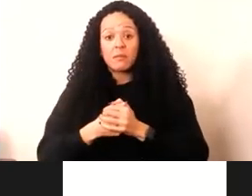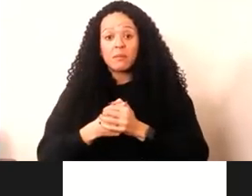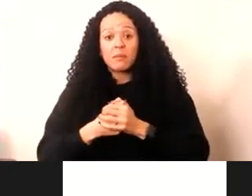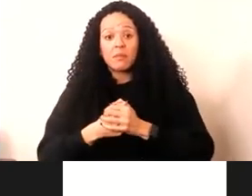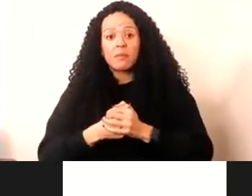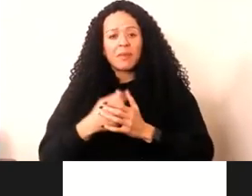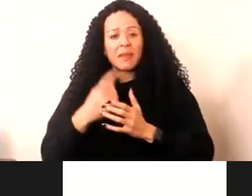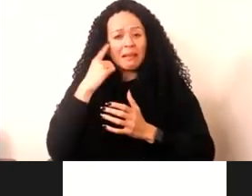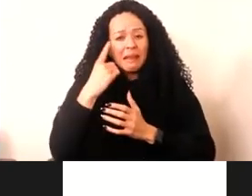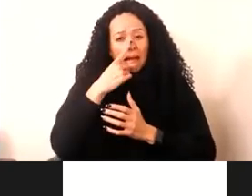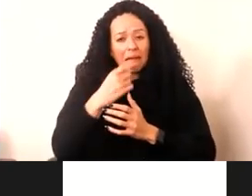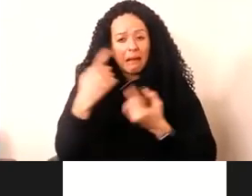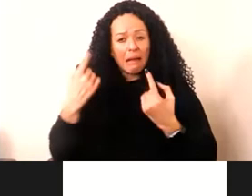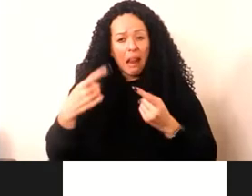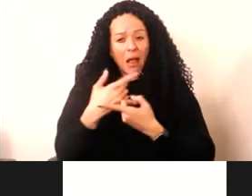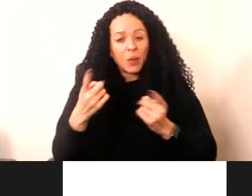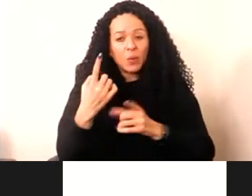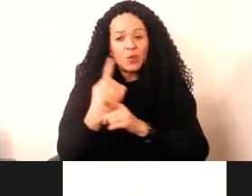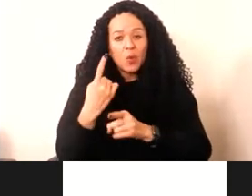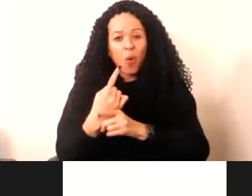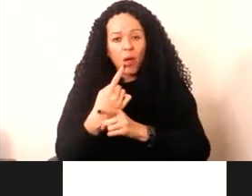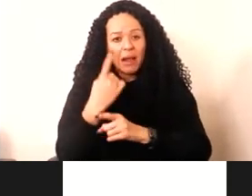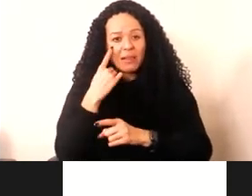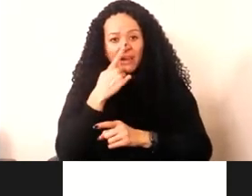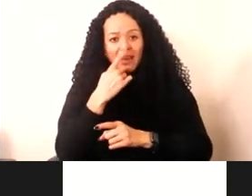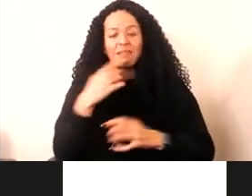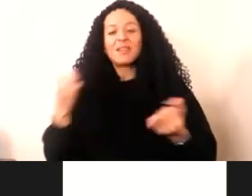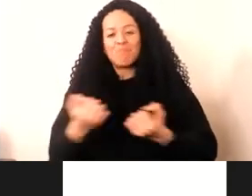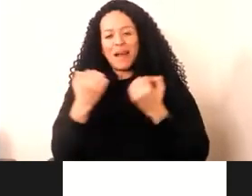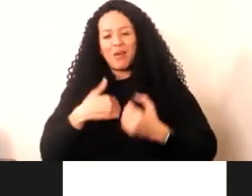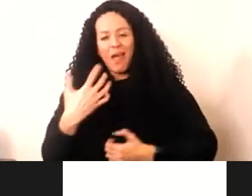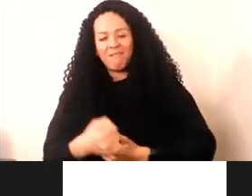you to talk. It is a power that I do have.